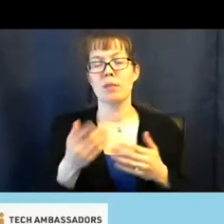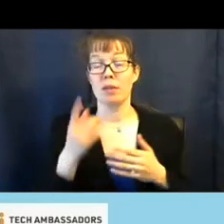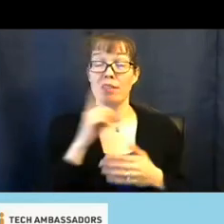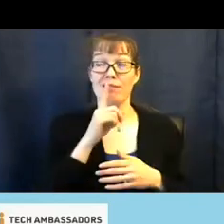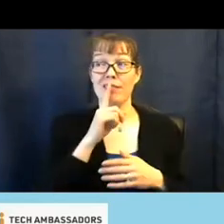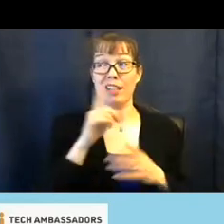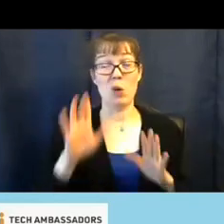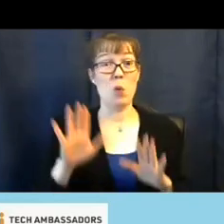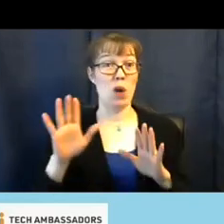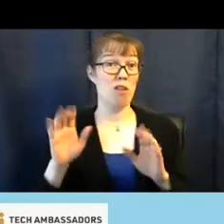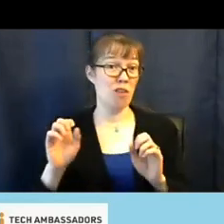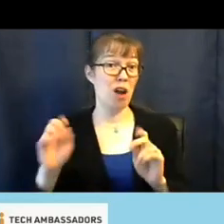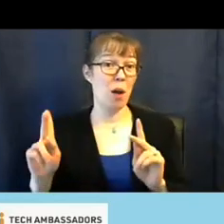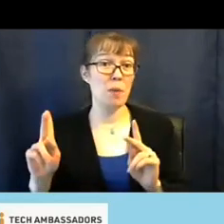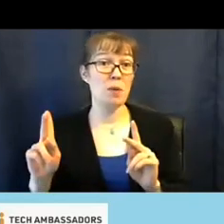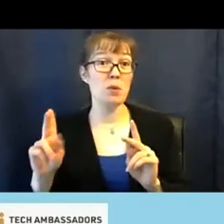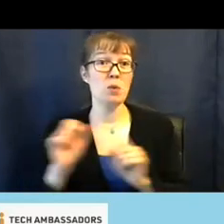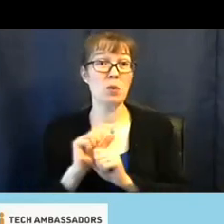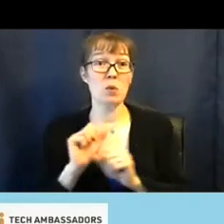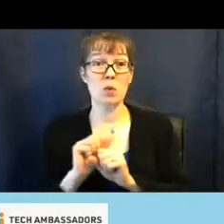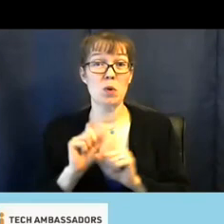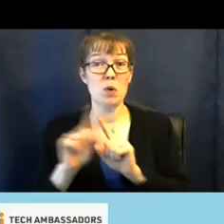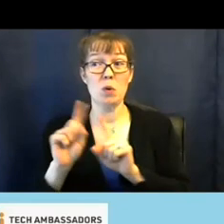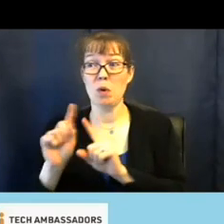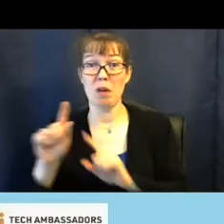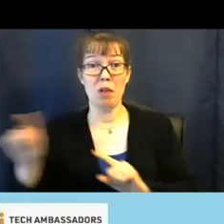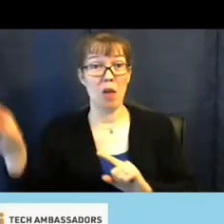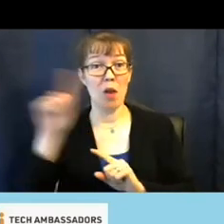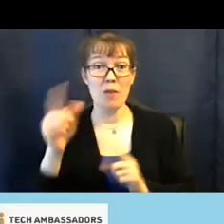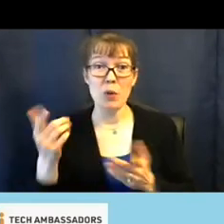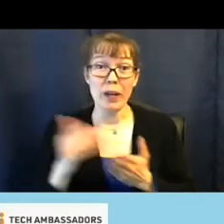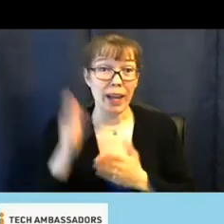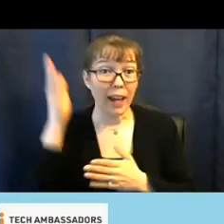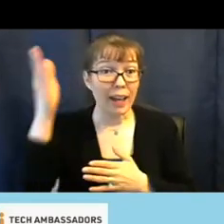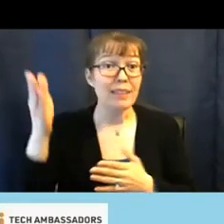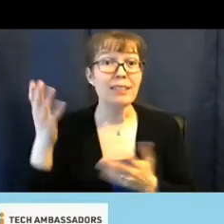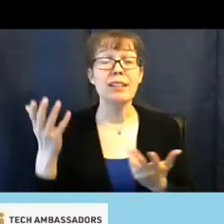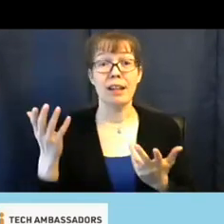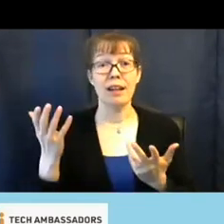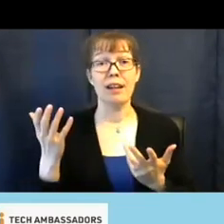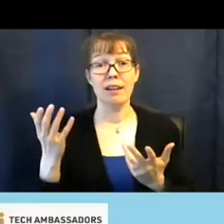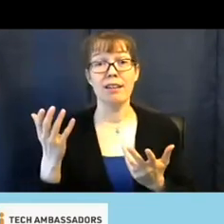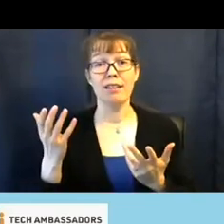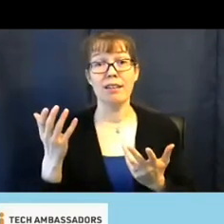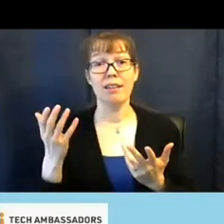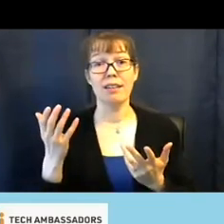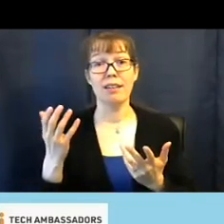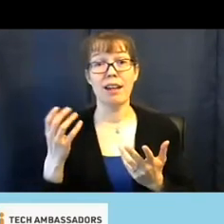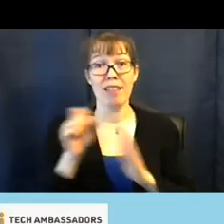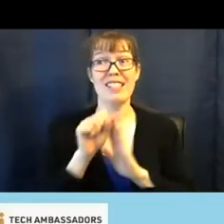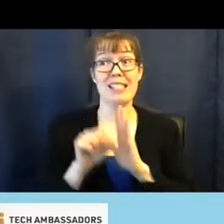opportunity to work with all of you all, again, and the state